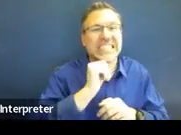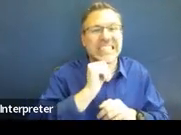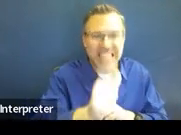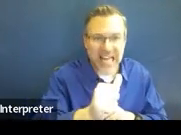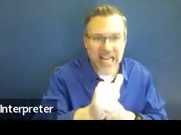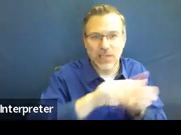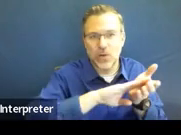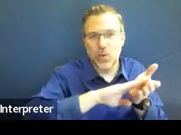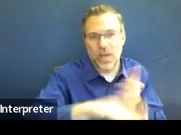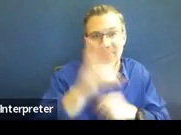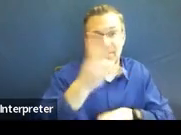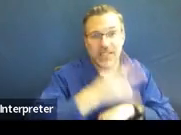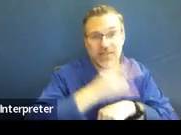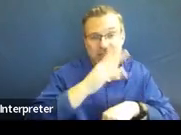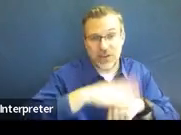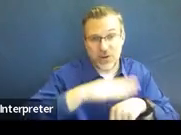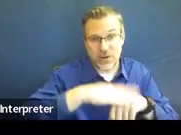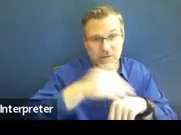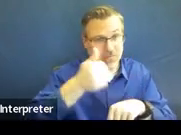anyone know?